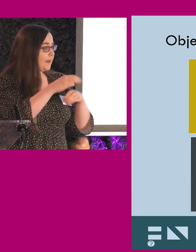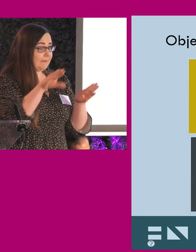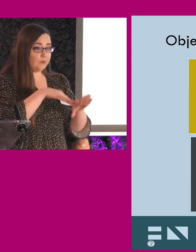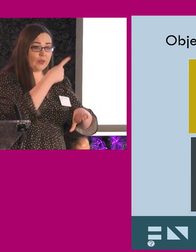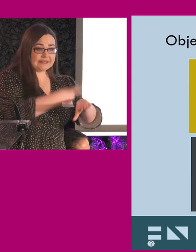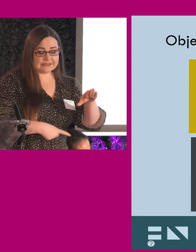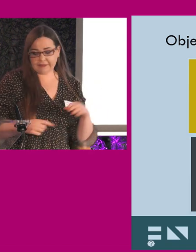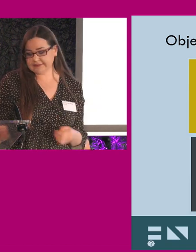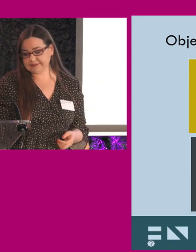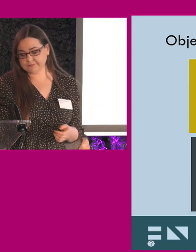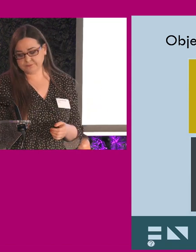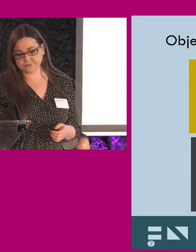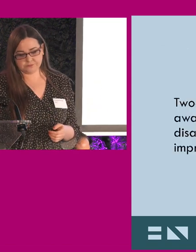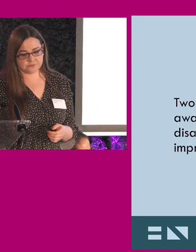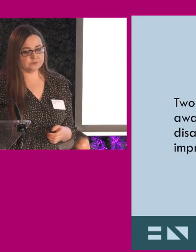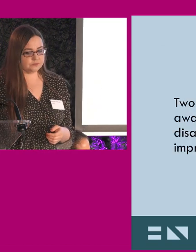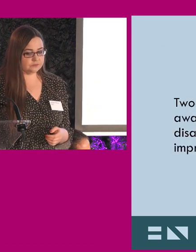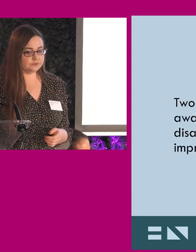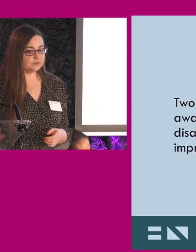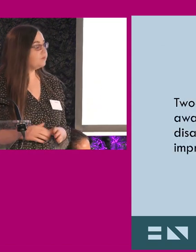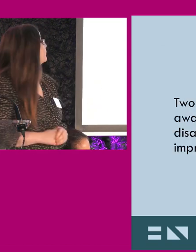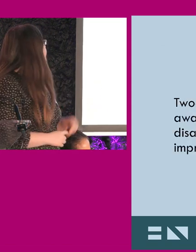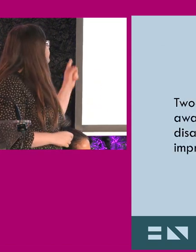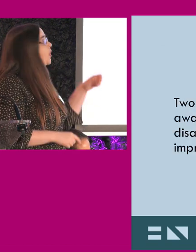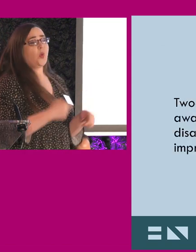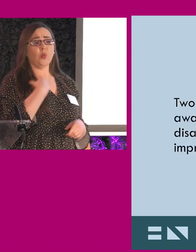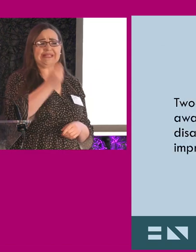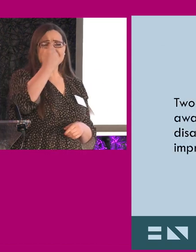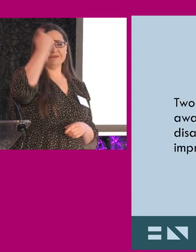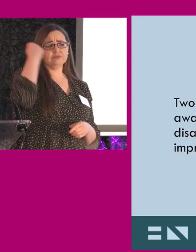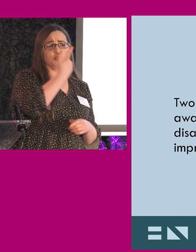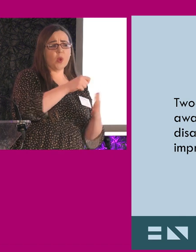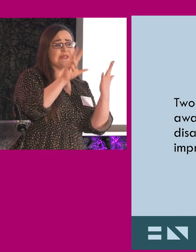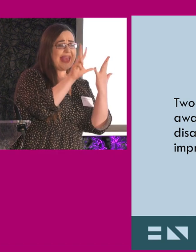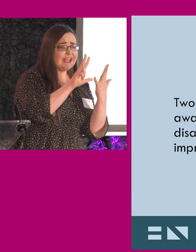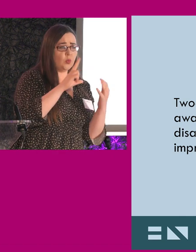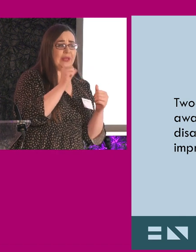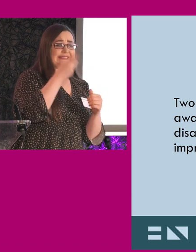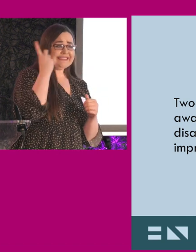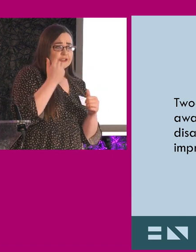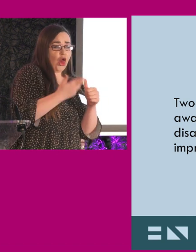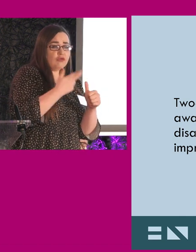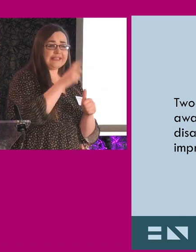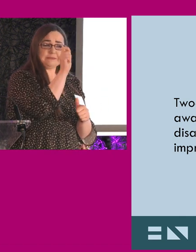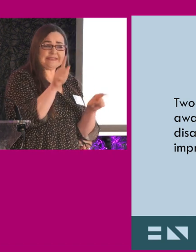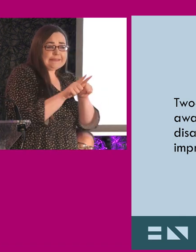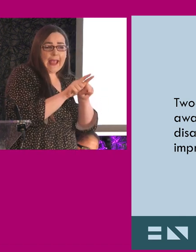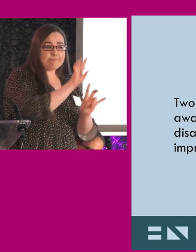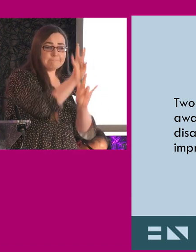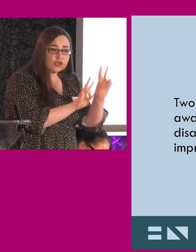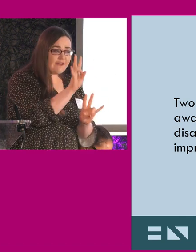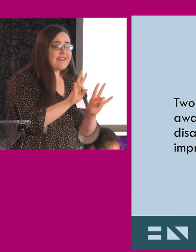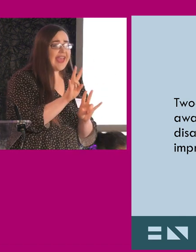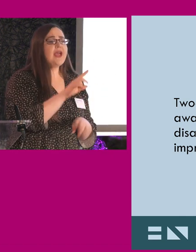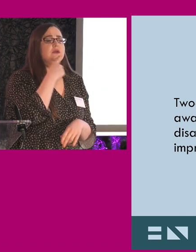attitudes to employing people with disability and recruiting people with disabilities. Um, we had, from 2008, we had a